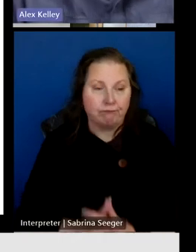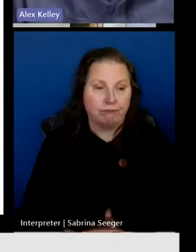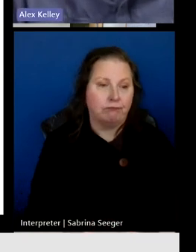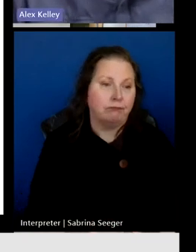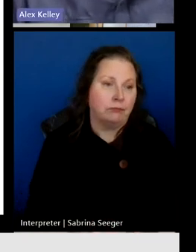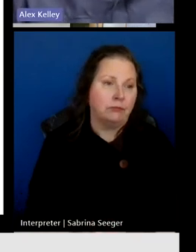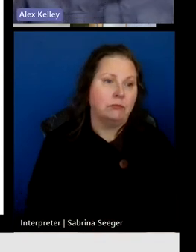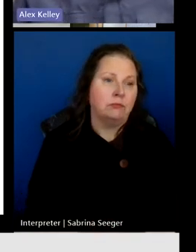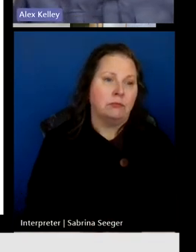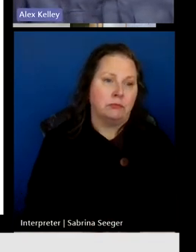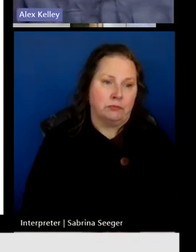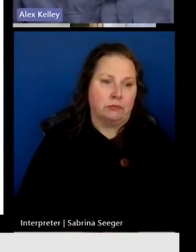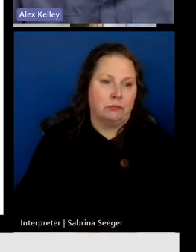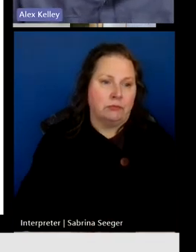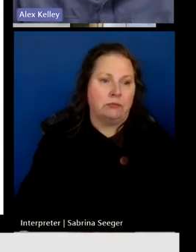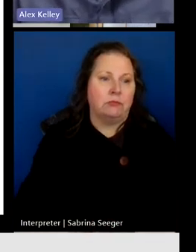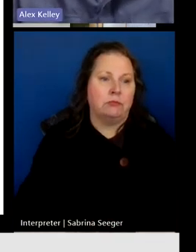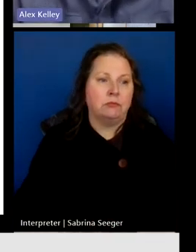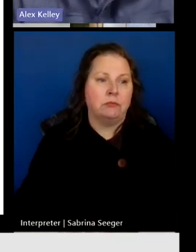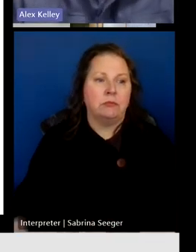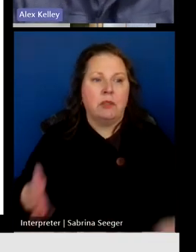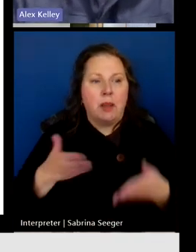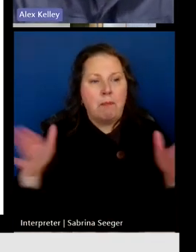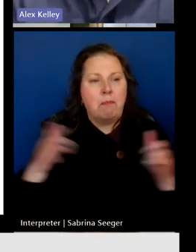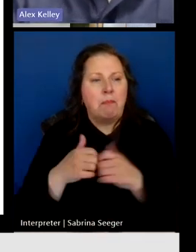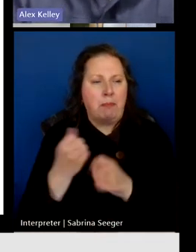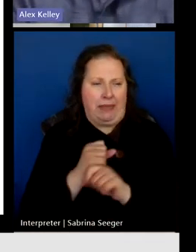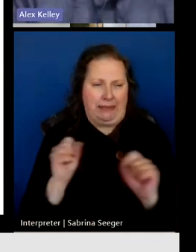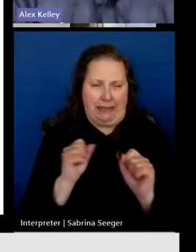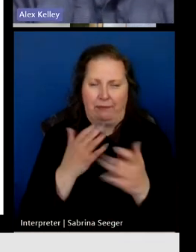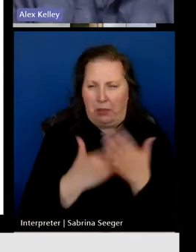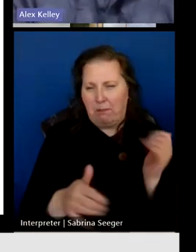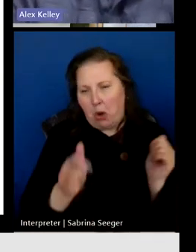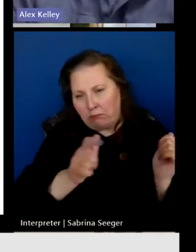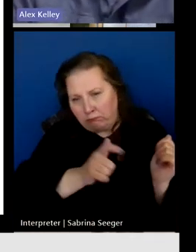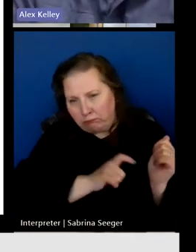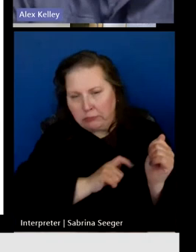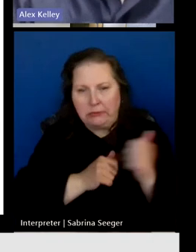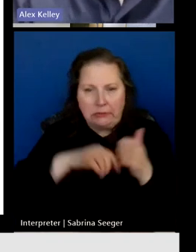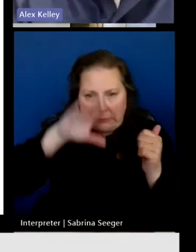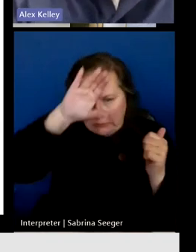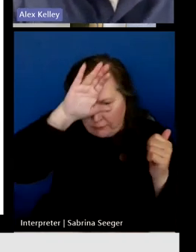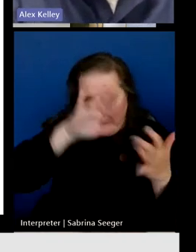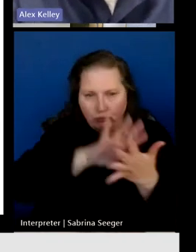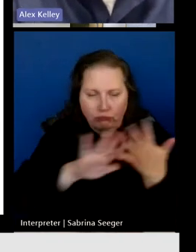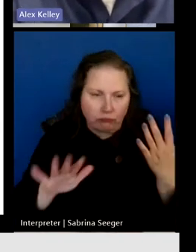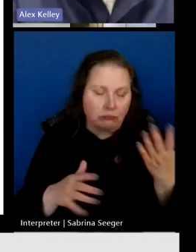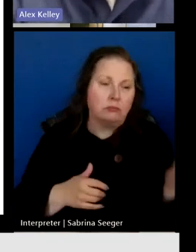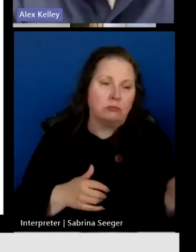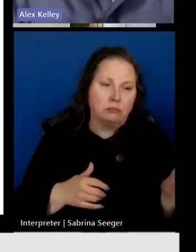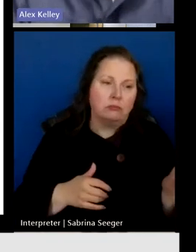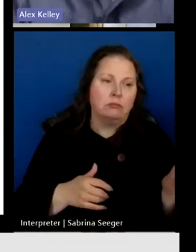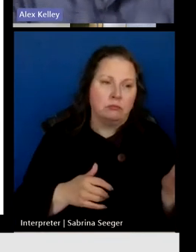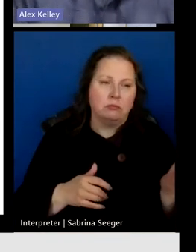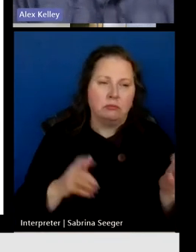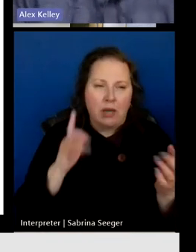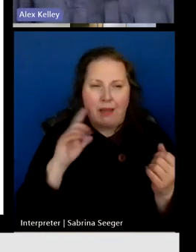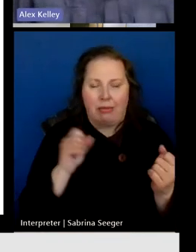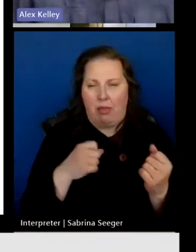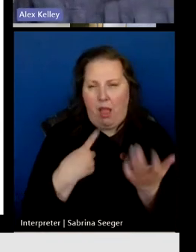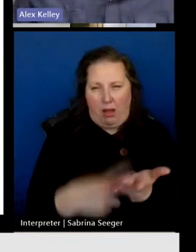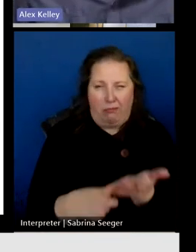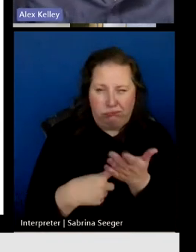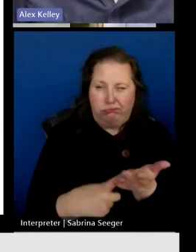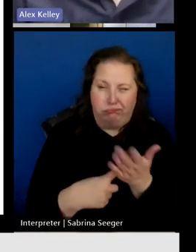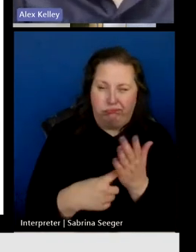So, in the public safety realm, there was a lot of ink used in the plan to discuss